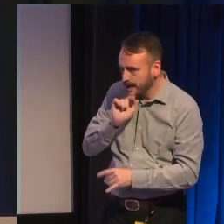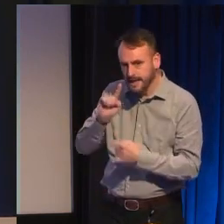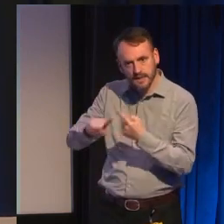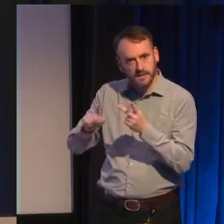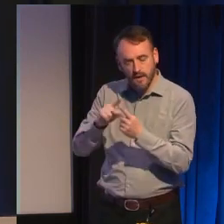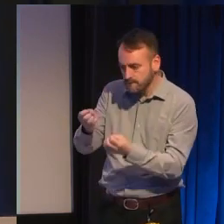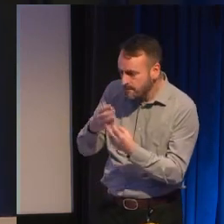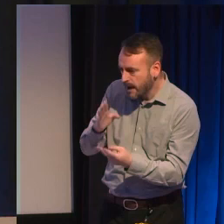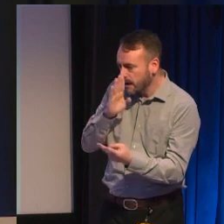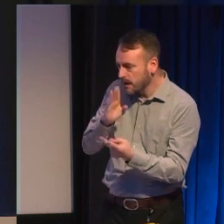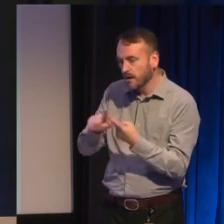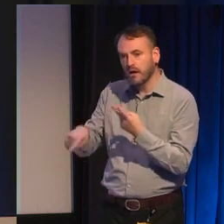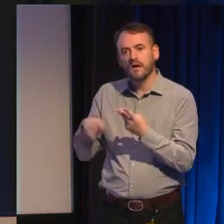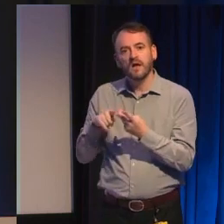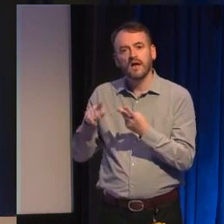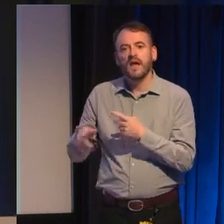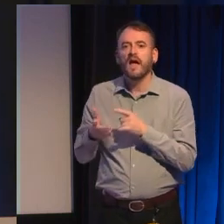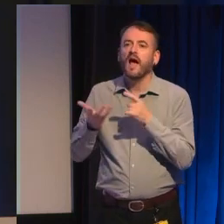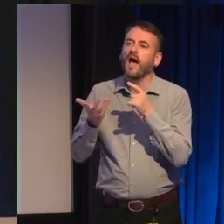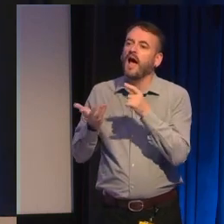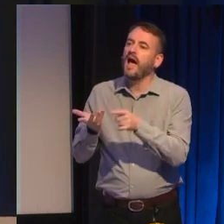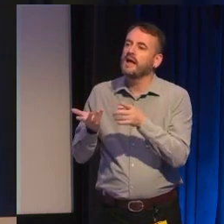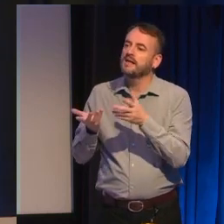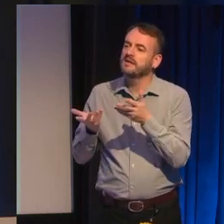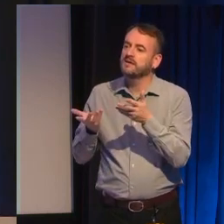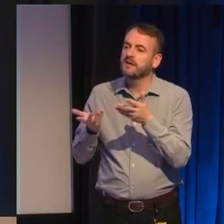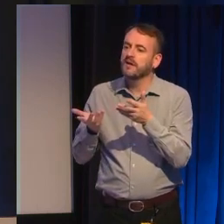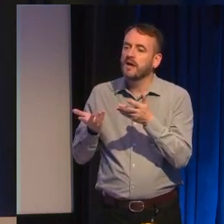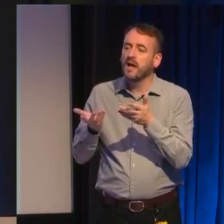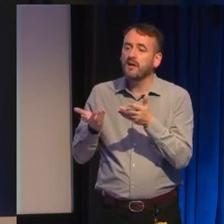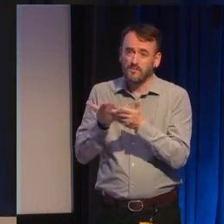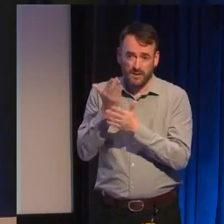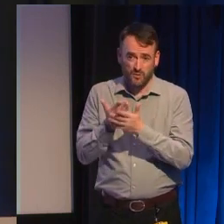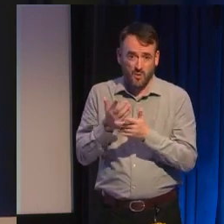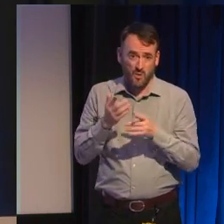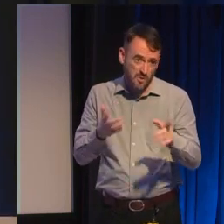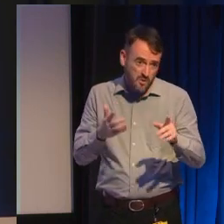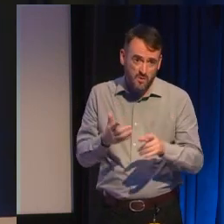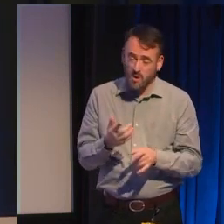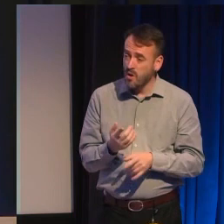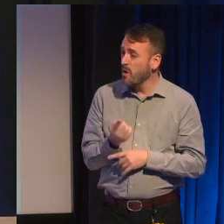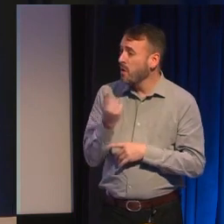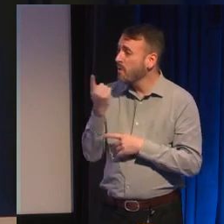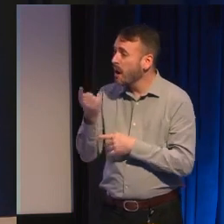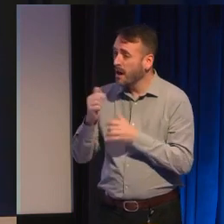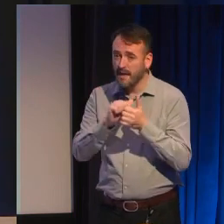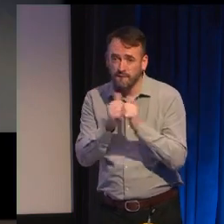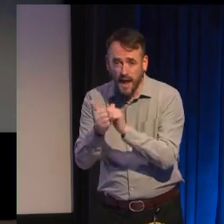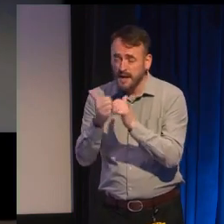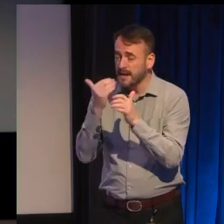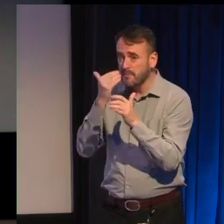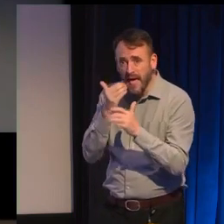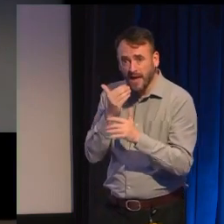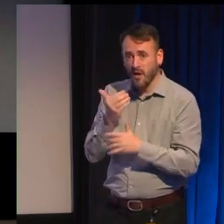turn towards your same friends as your token whatever friend to give you feedback when you need to save a few bucks on diversity consulting